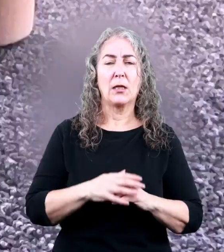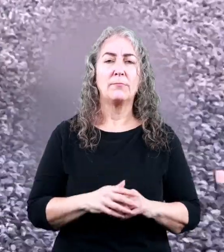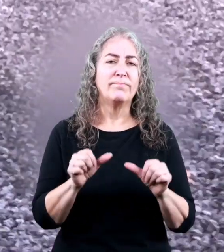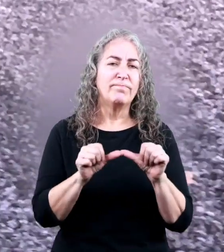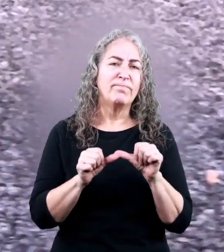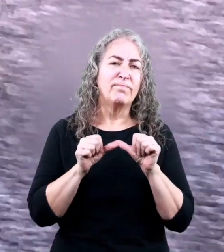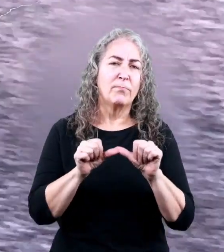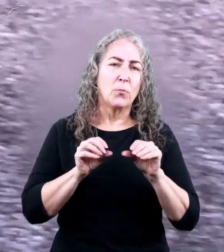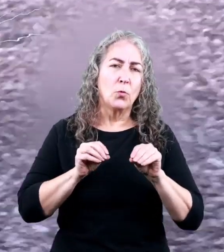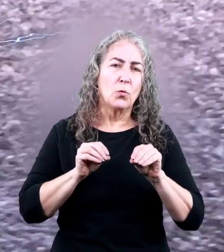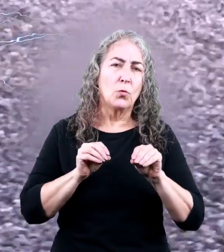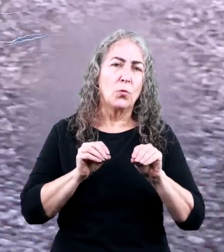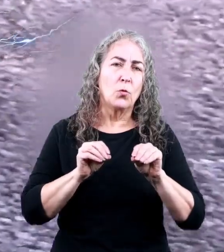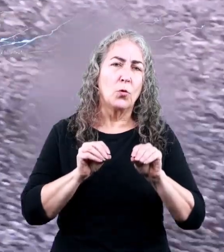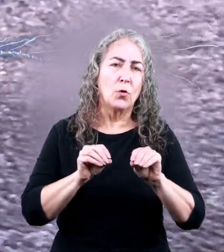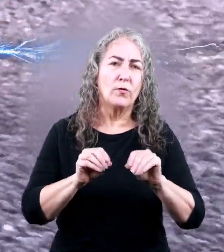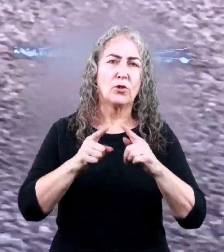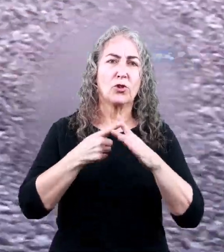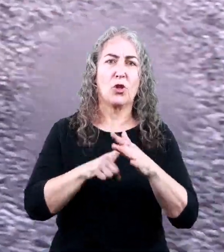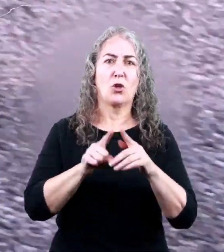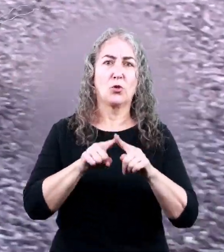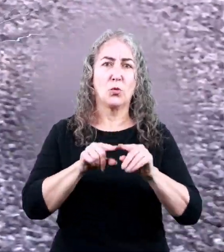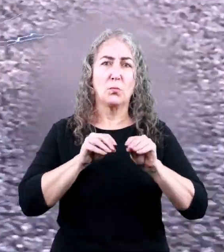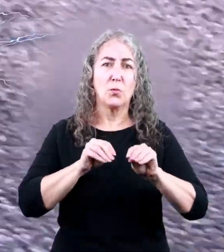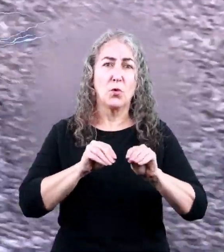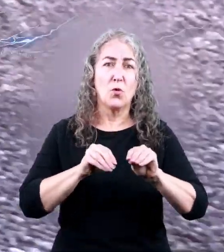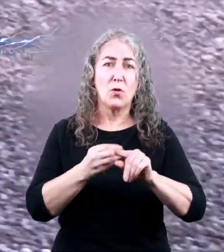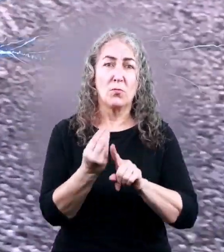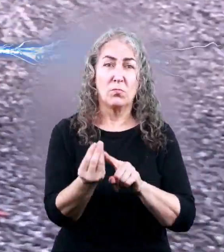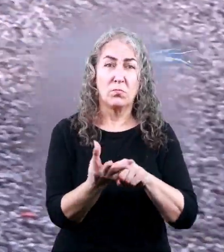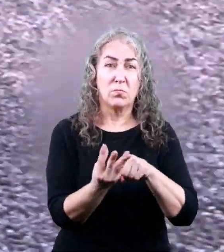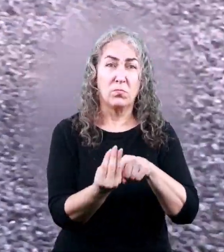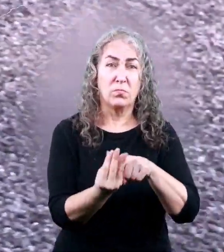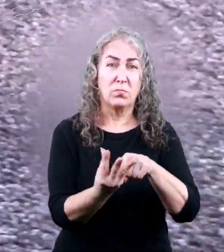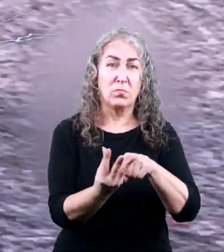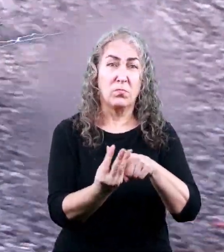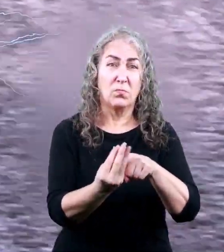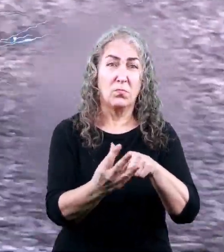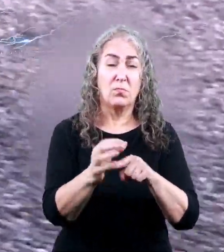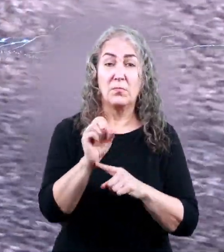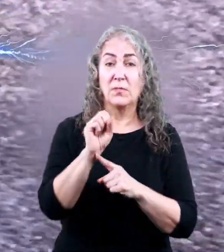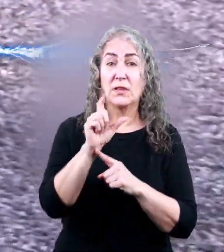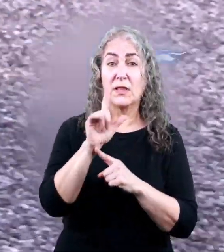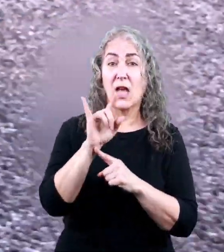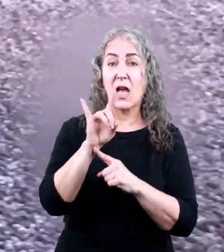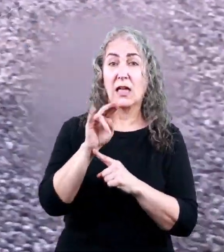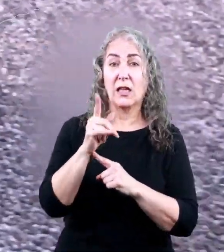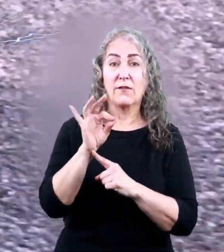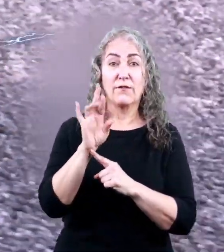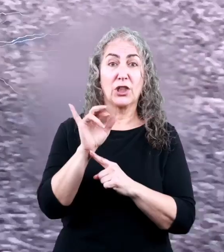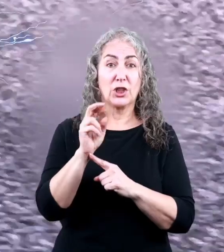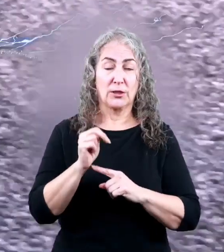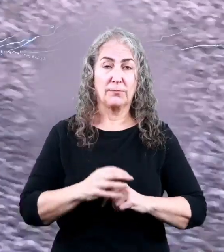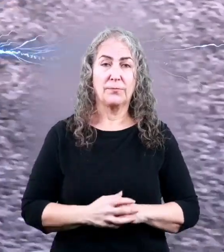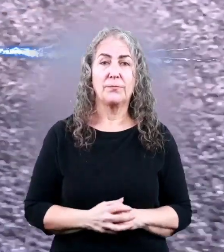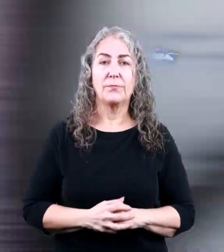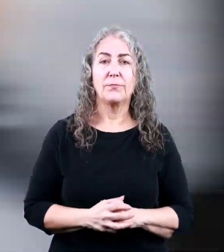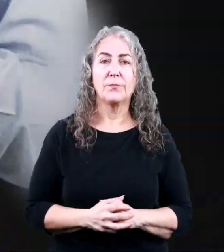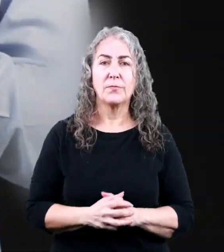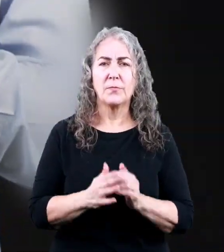This continues until the object starts to move and then sliding friction happens.